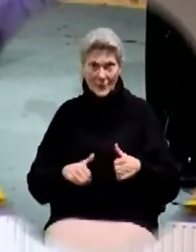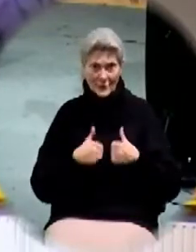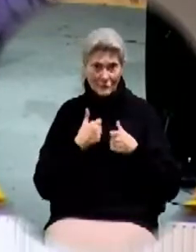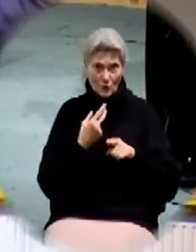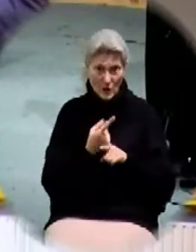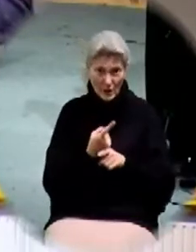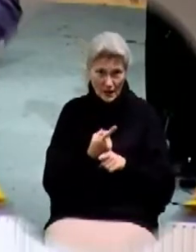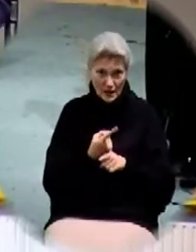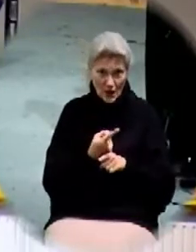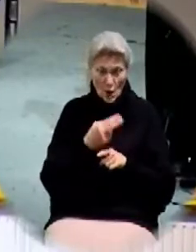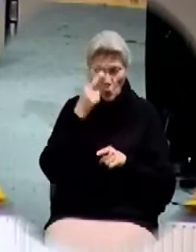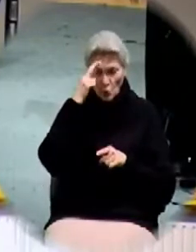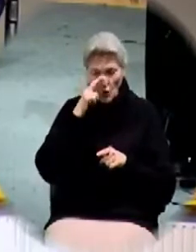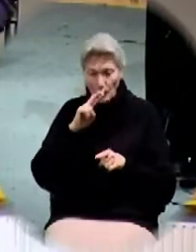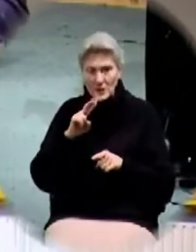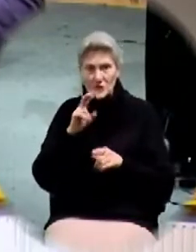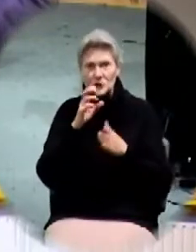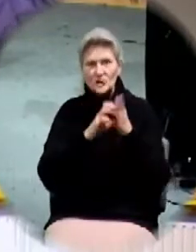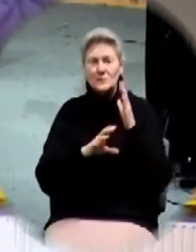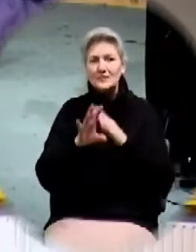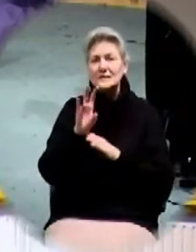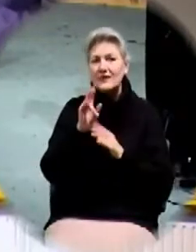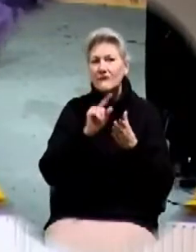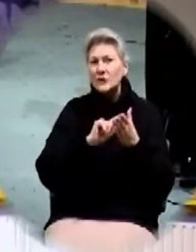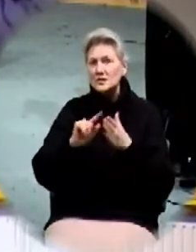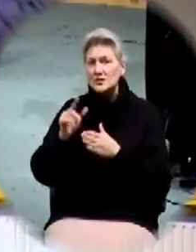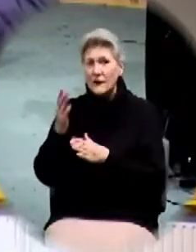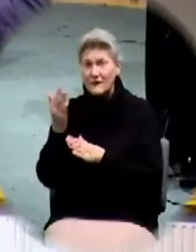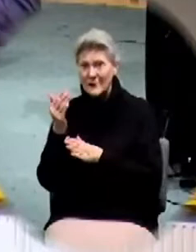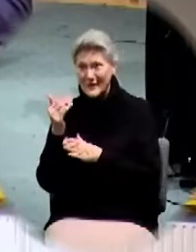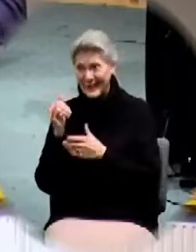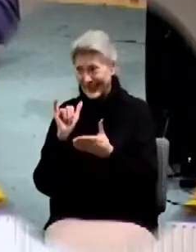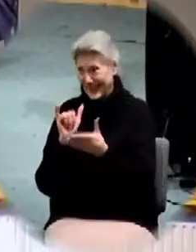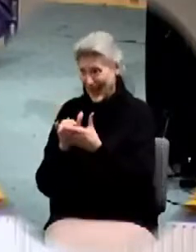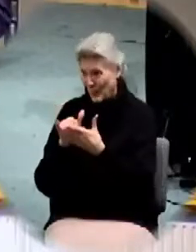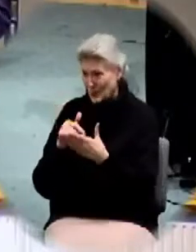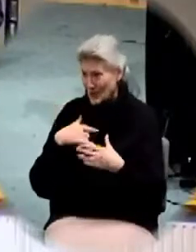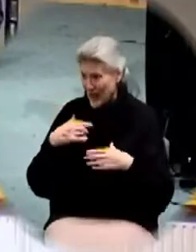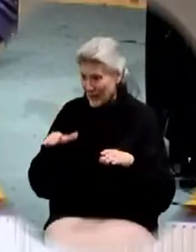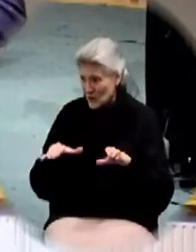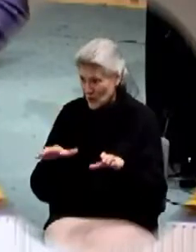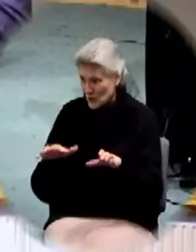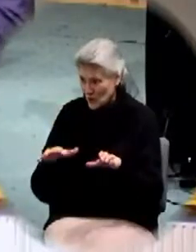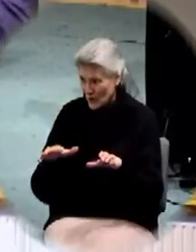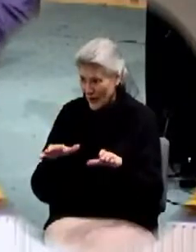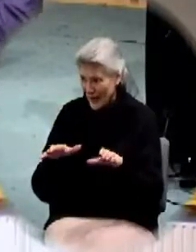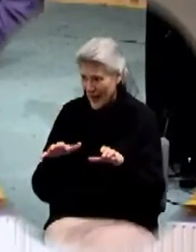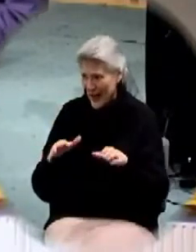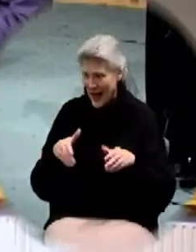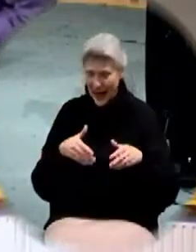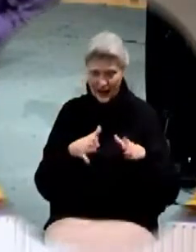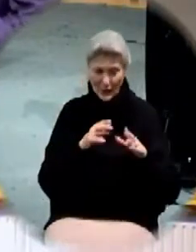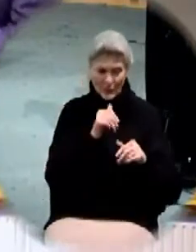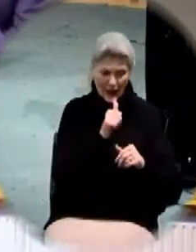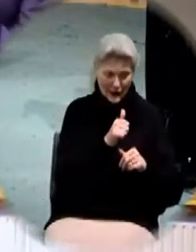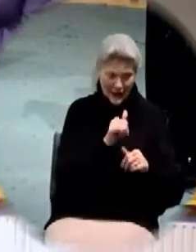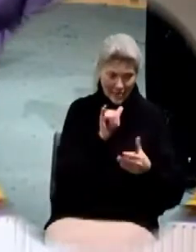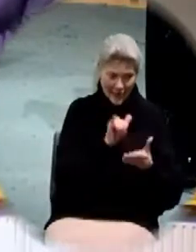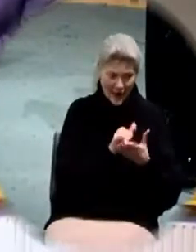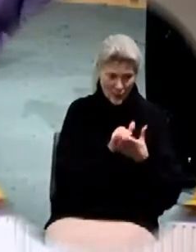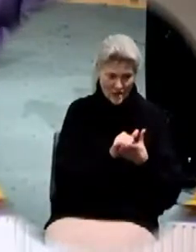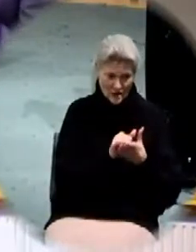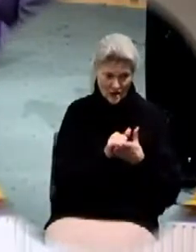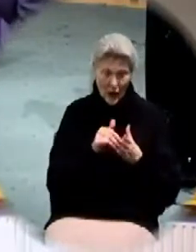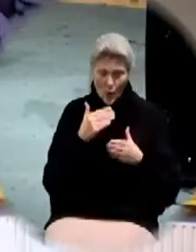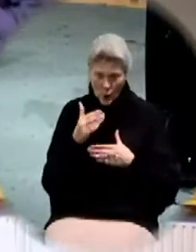bit. Romans chapter 7, verse 15 says, For that which I do, I allow not. And for what I would, that